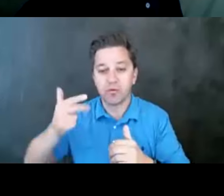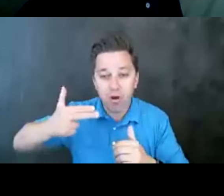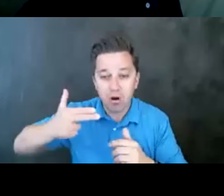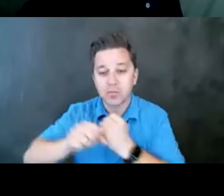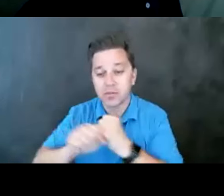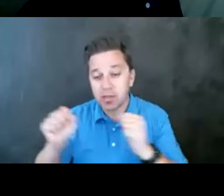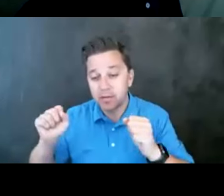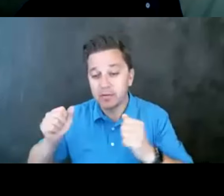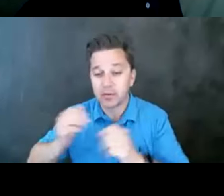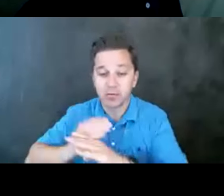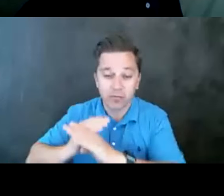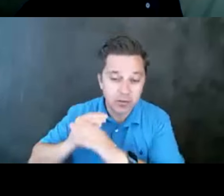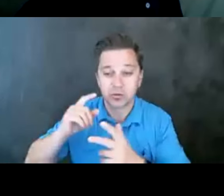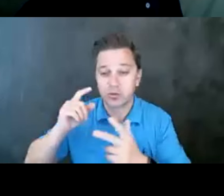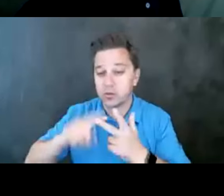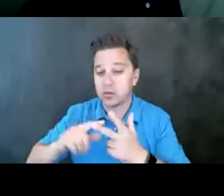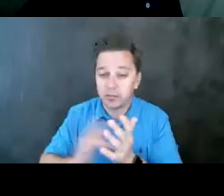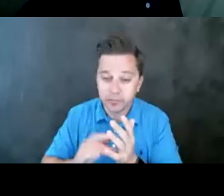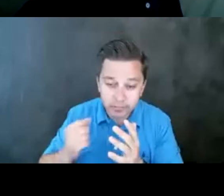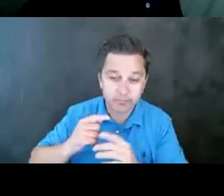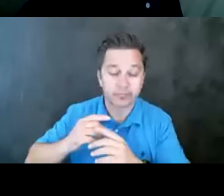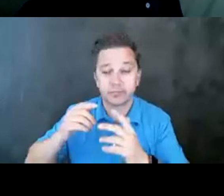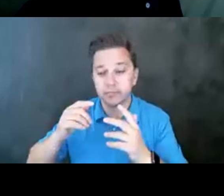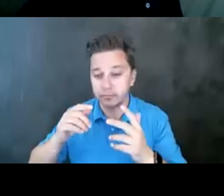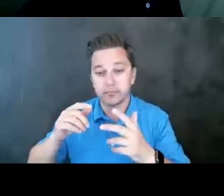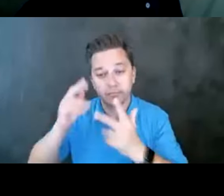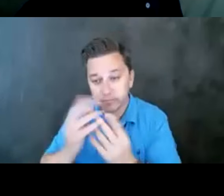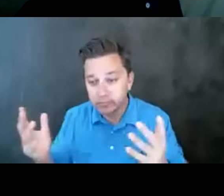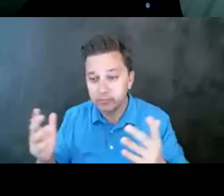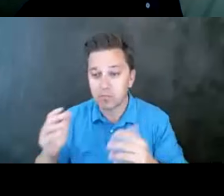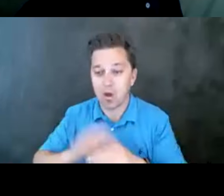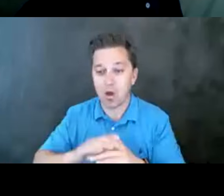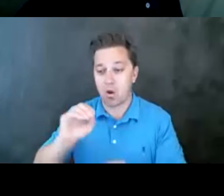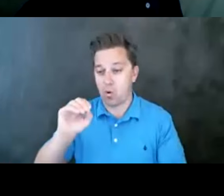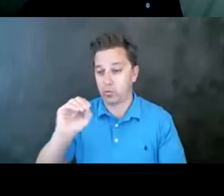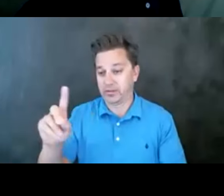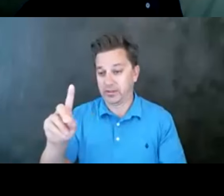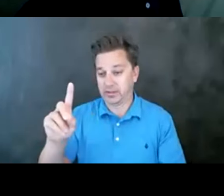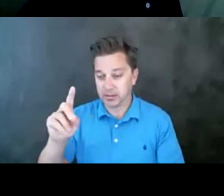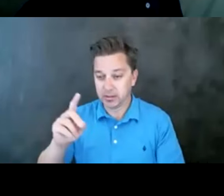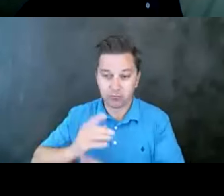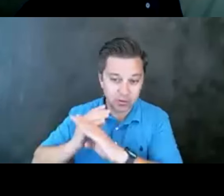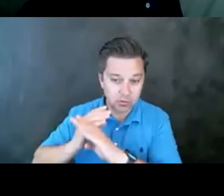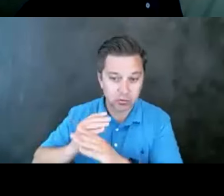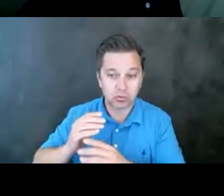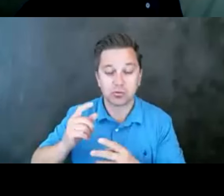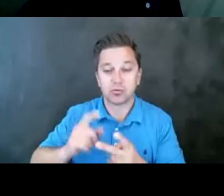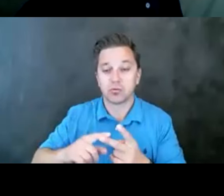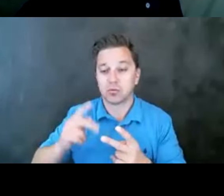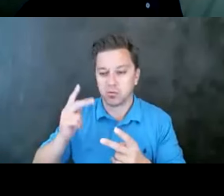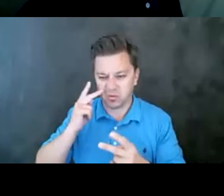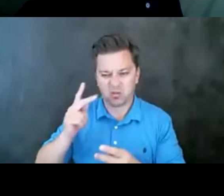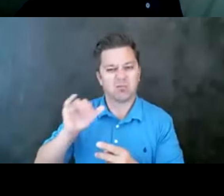distribution, disseminating information on overdose prevention. We've seen the distribution of Narcan really